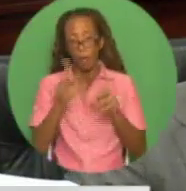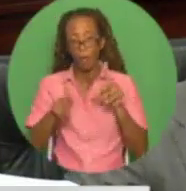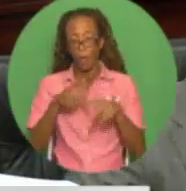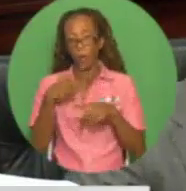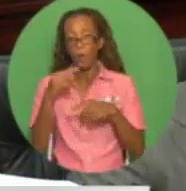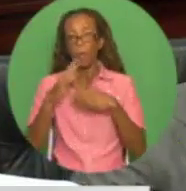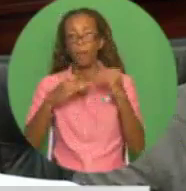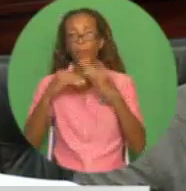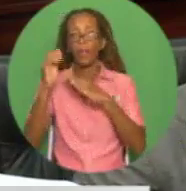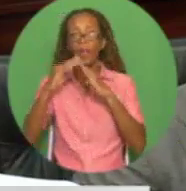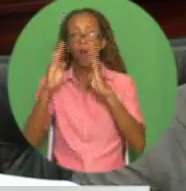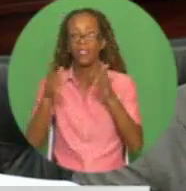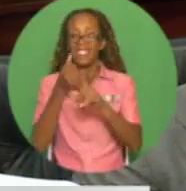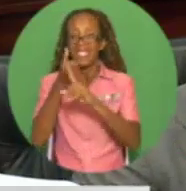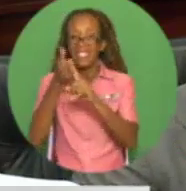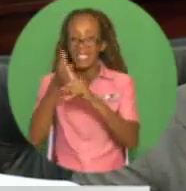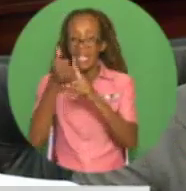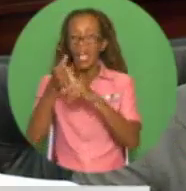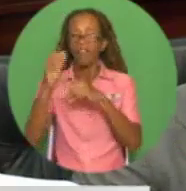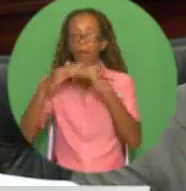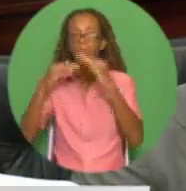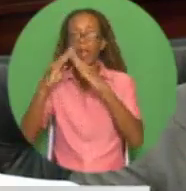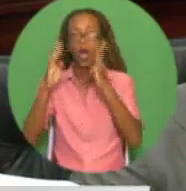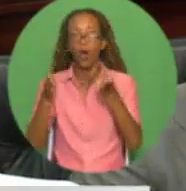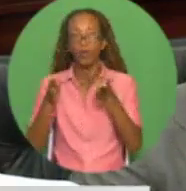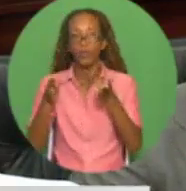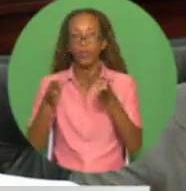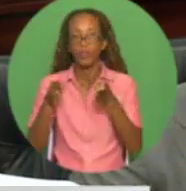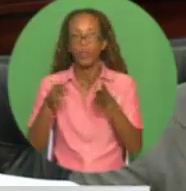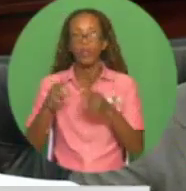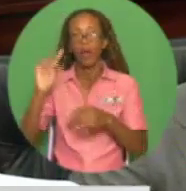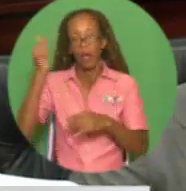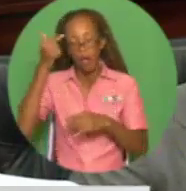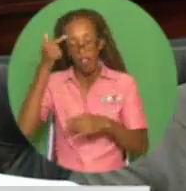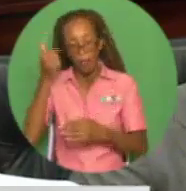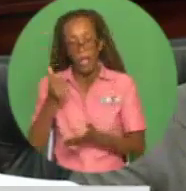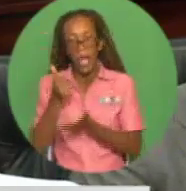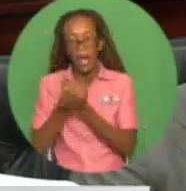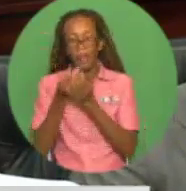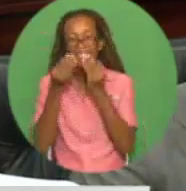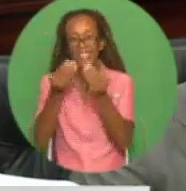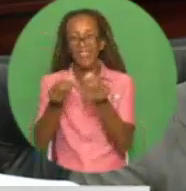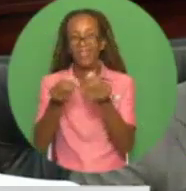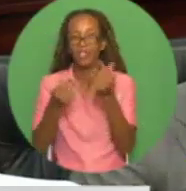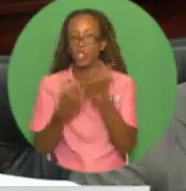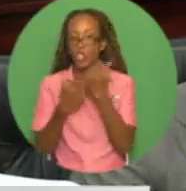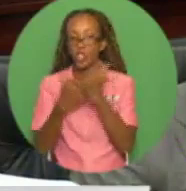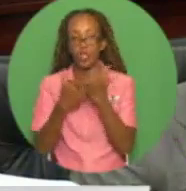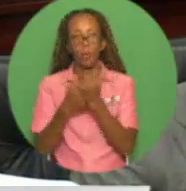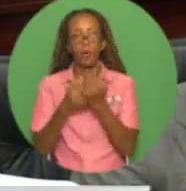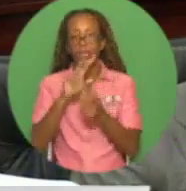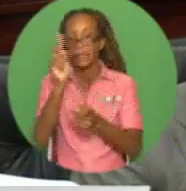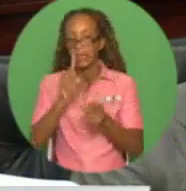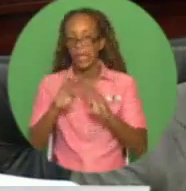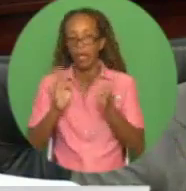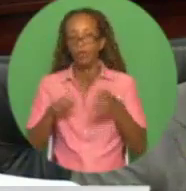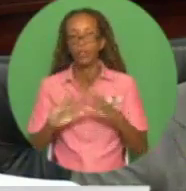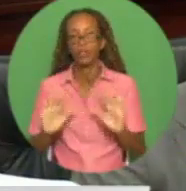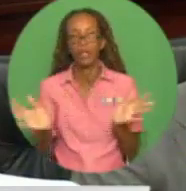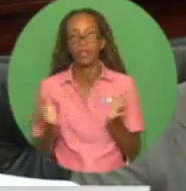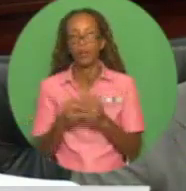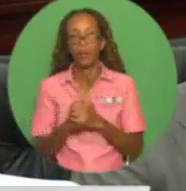construction of their own homes with the state providing financial and technical support. In the three-month period, November